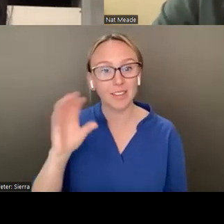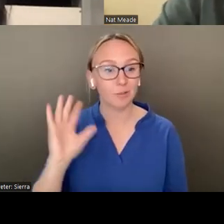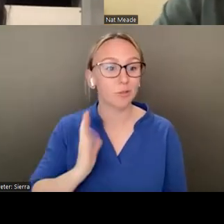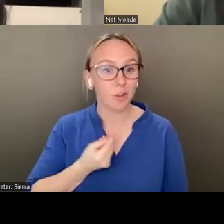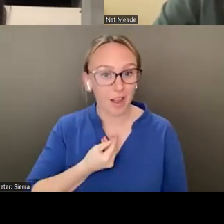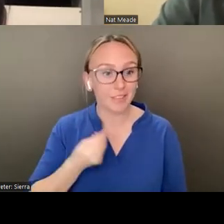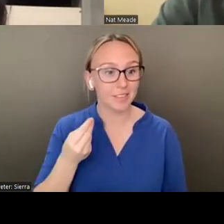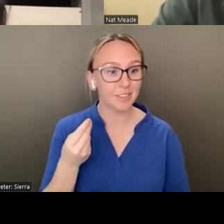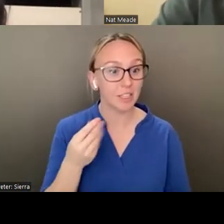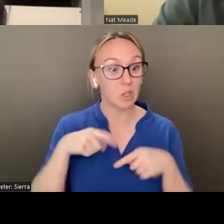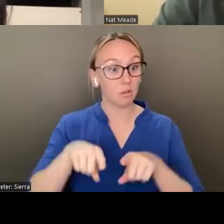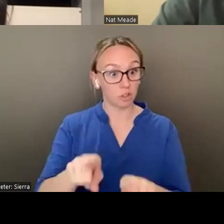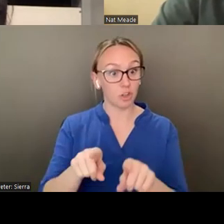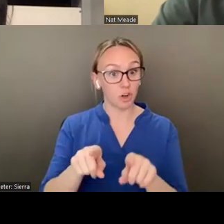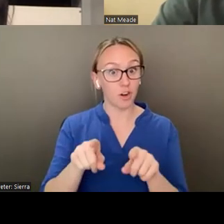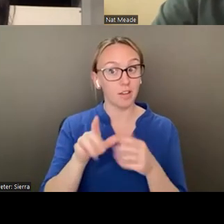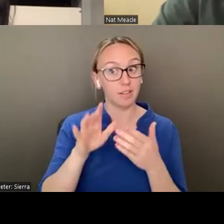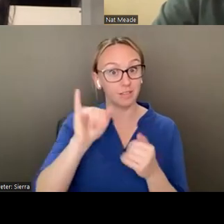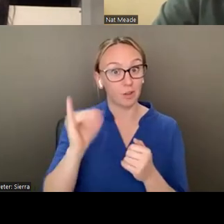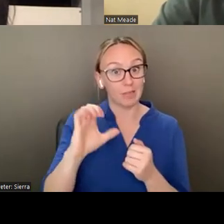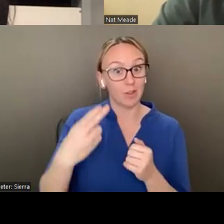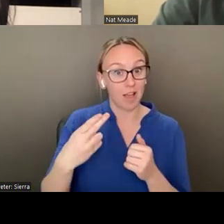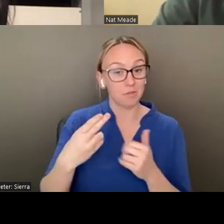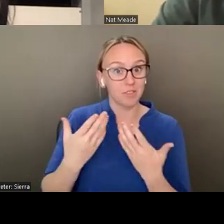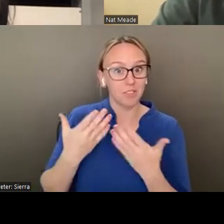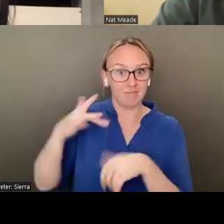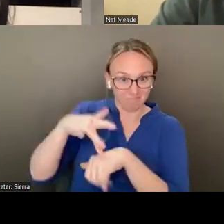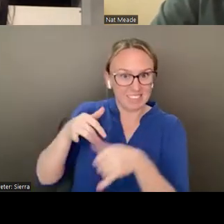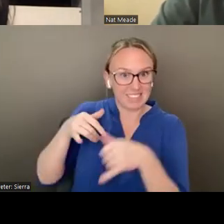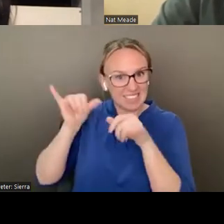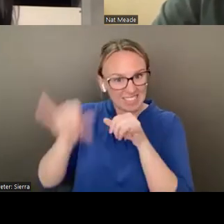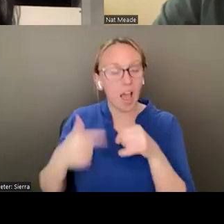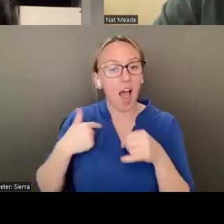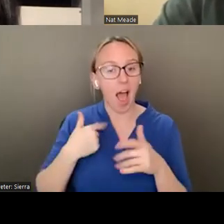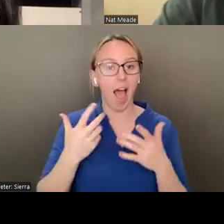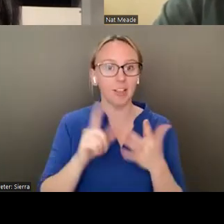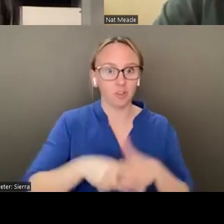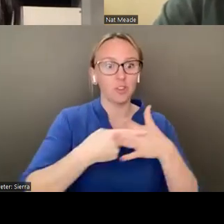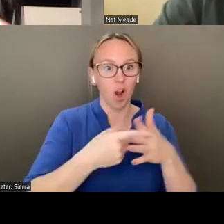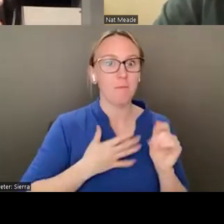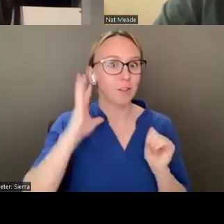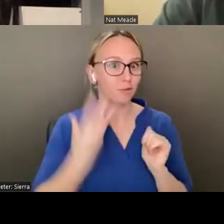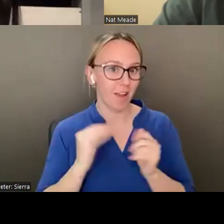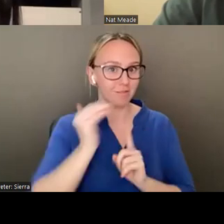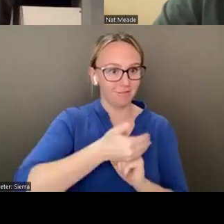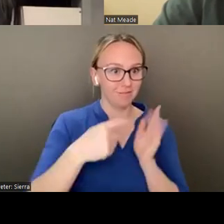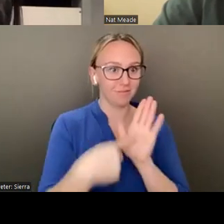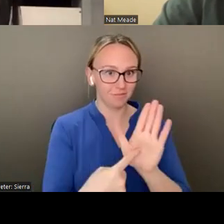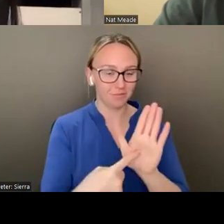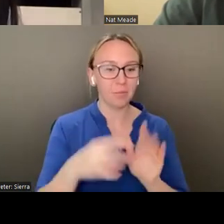birthed my drag persona, whose name is Umami, like